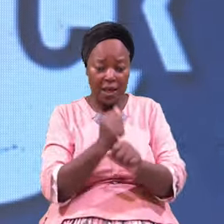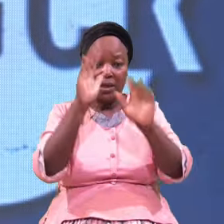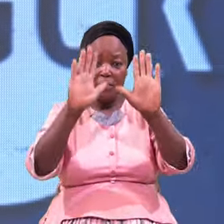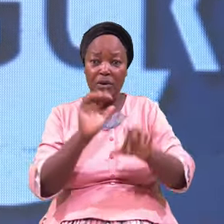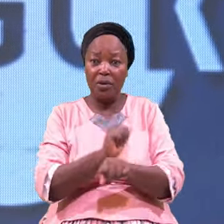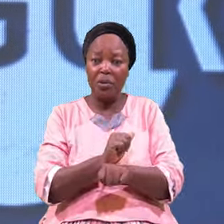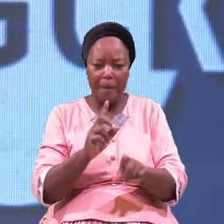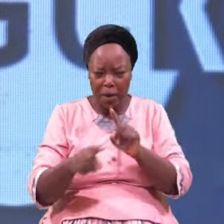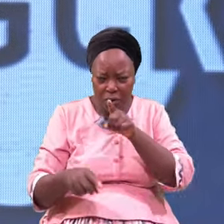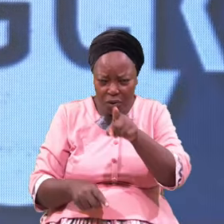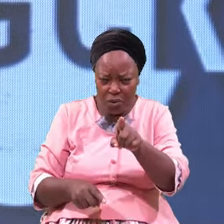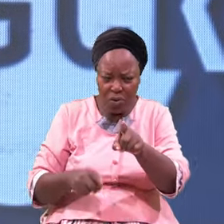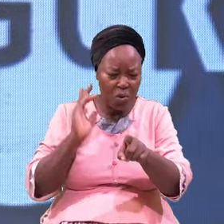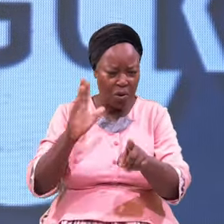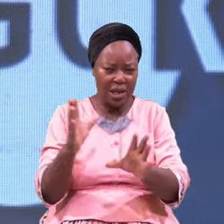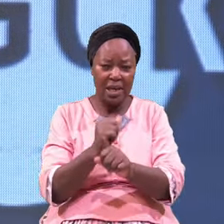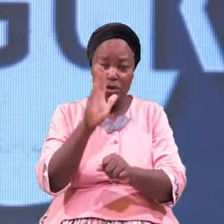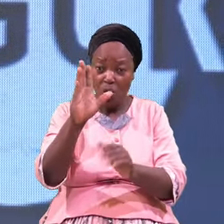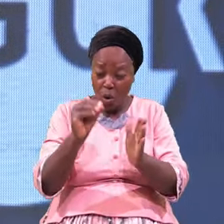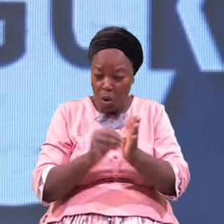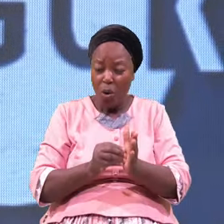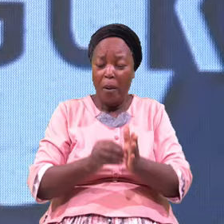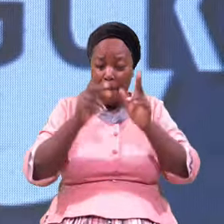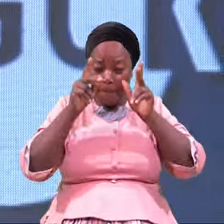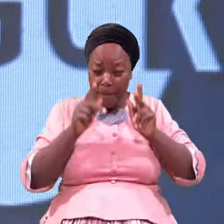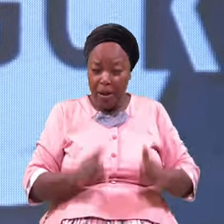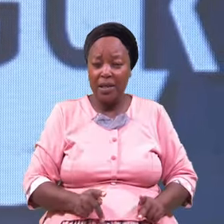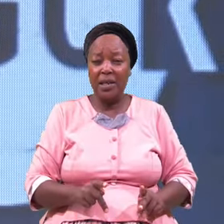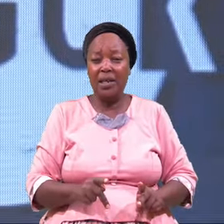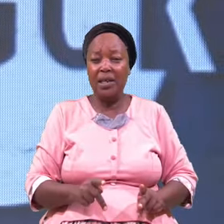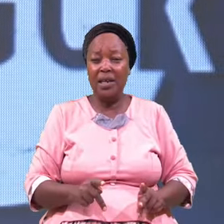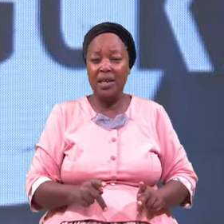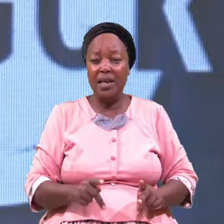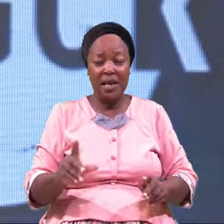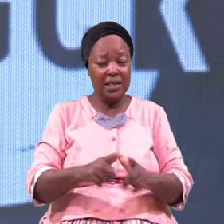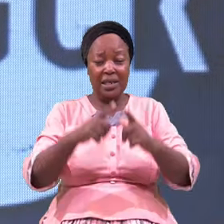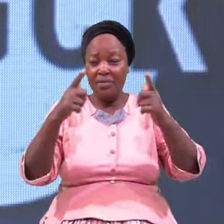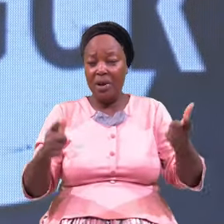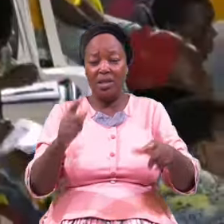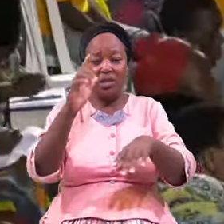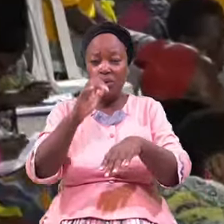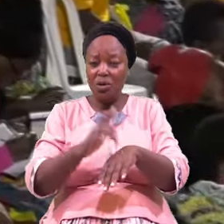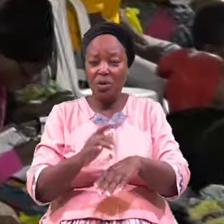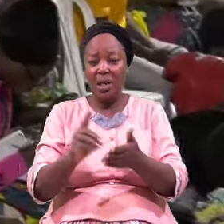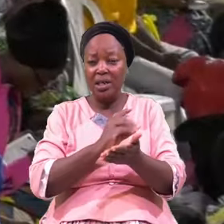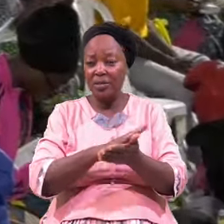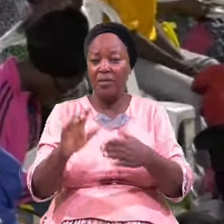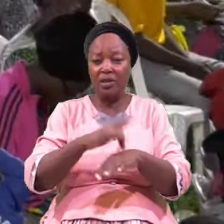But you Will get Your own Personal Divine Touch From on High